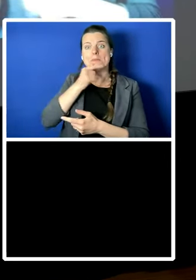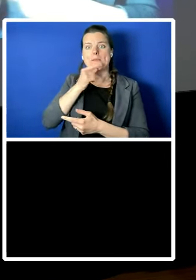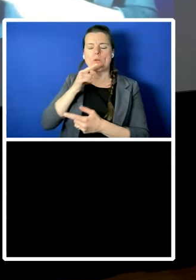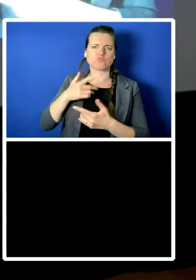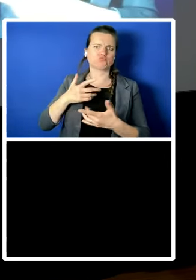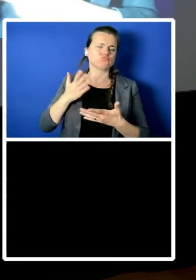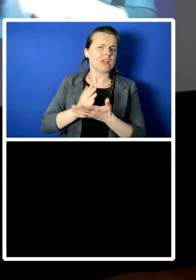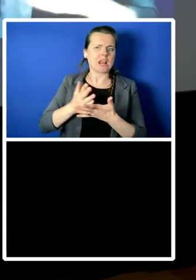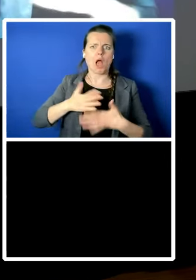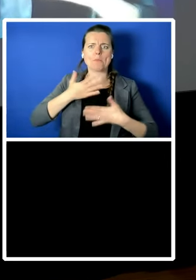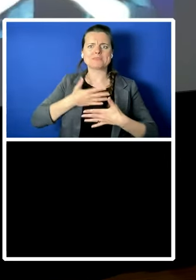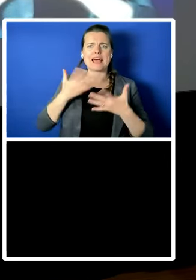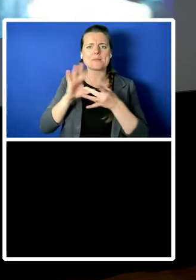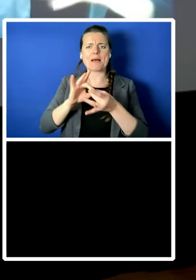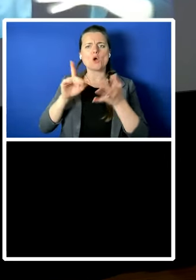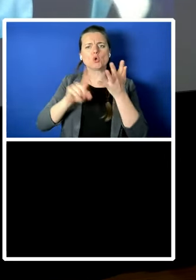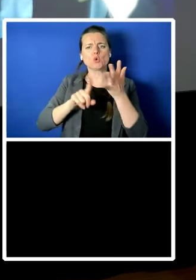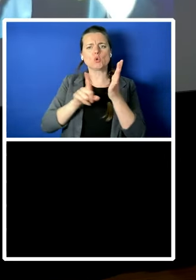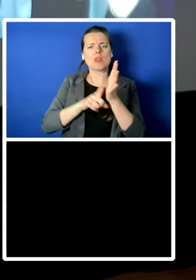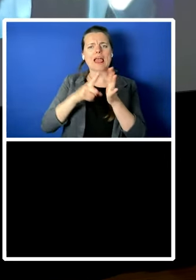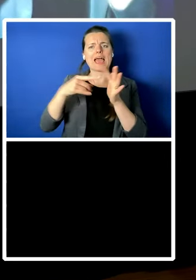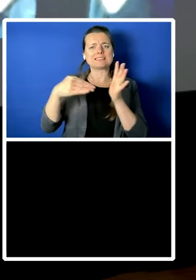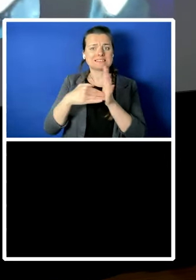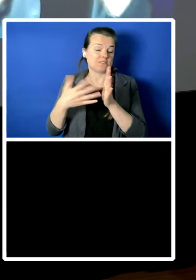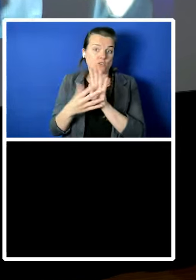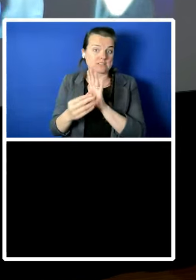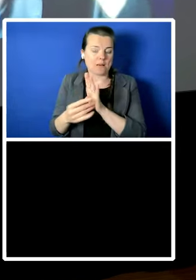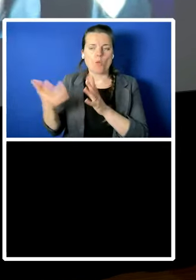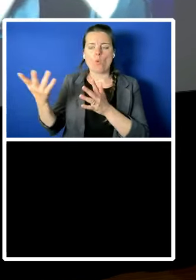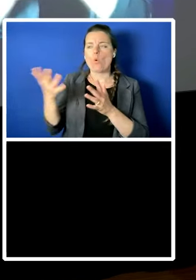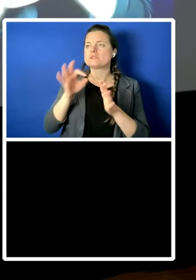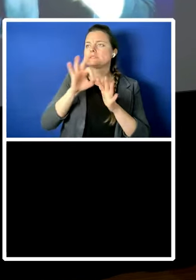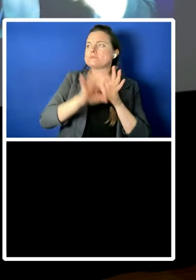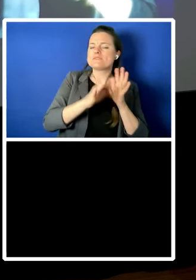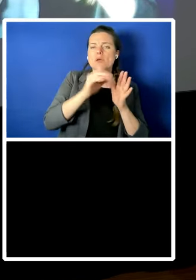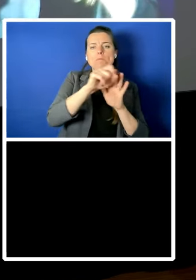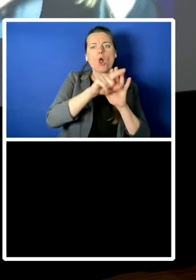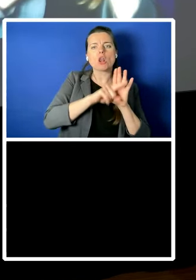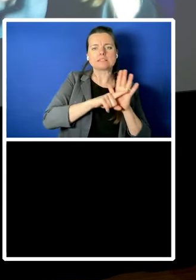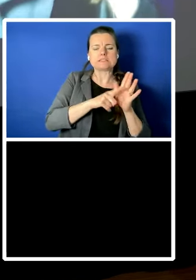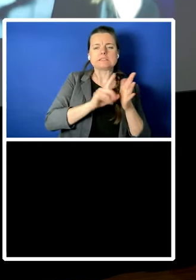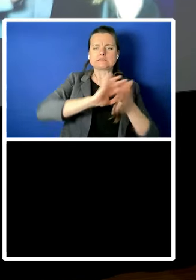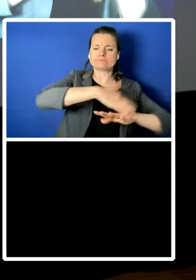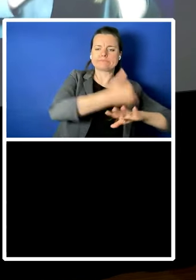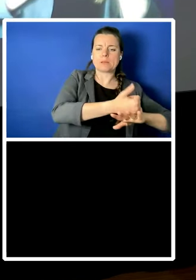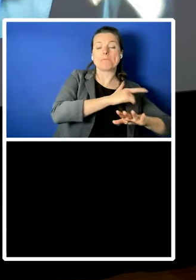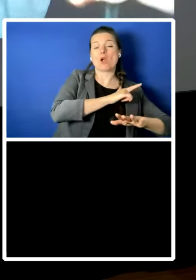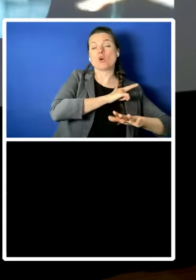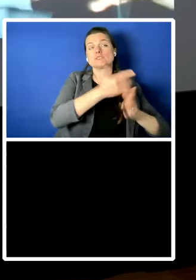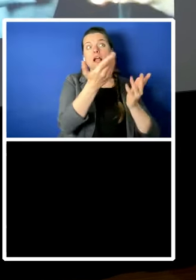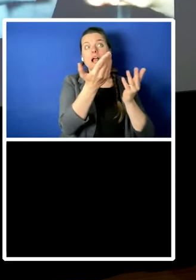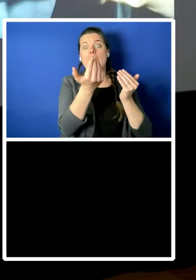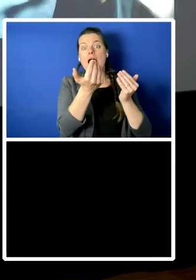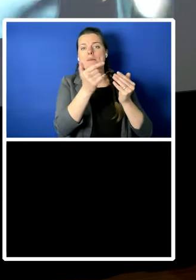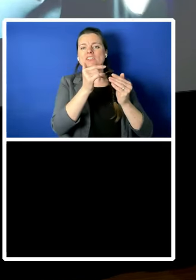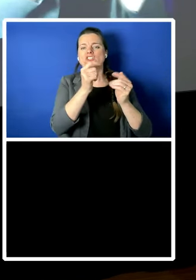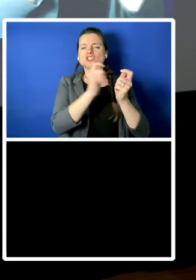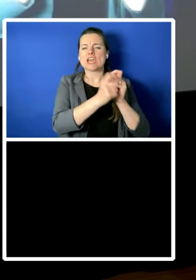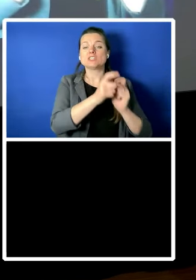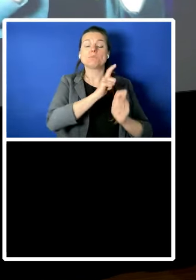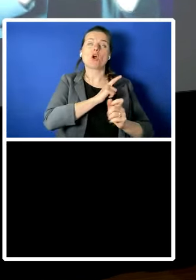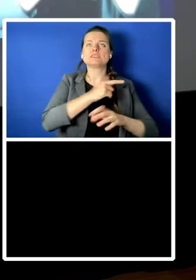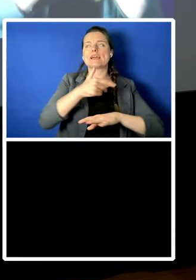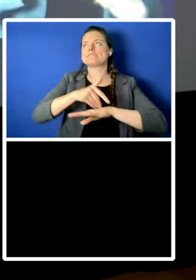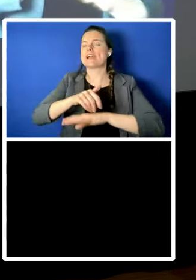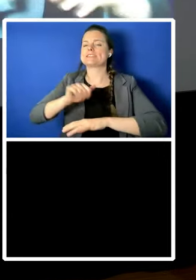who'll be upset about particular policies that are adopted in relation to climate change because of how it affects where they live or their livelihood or whatever